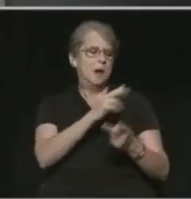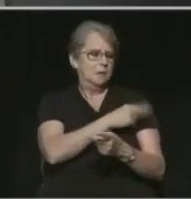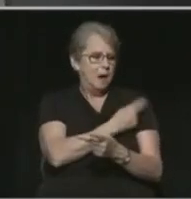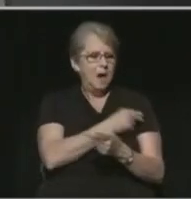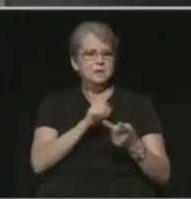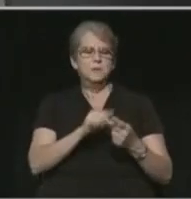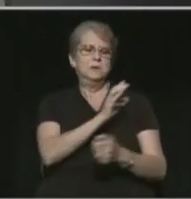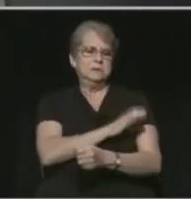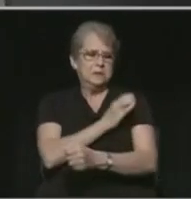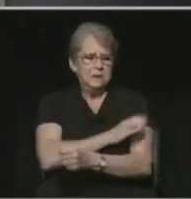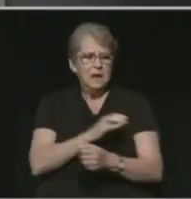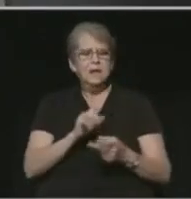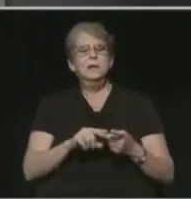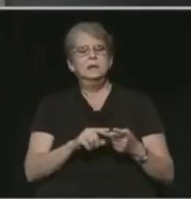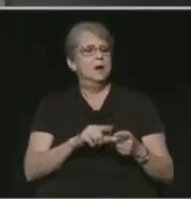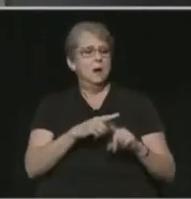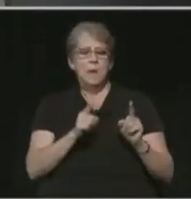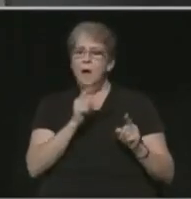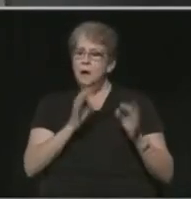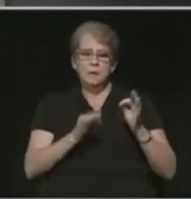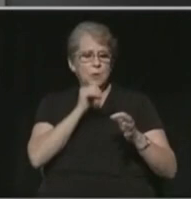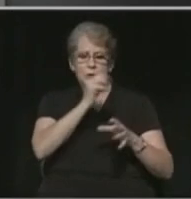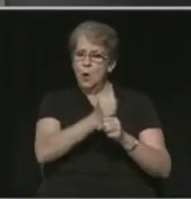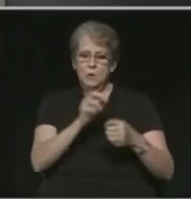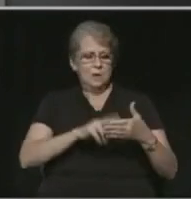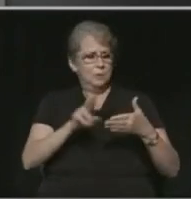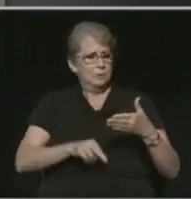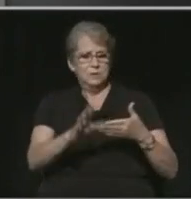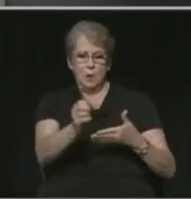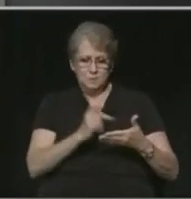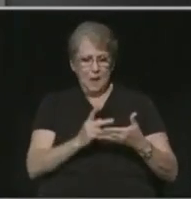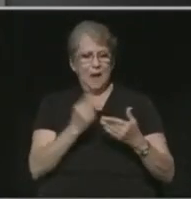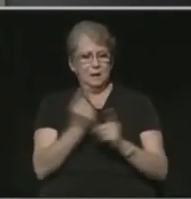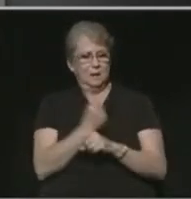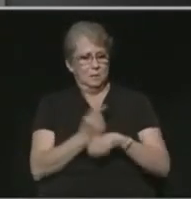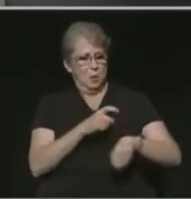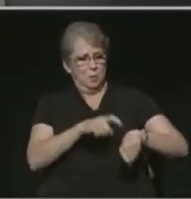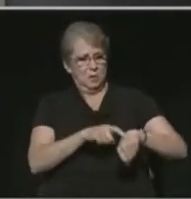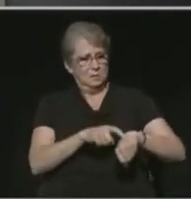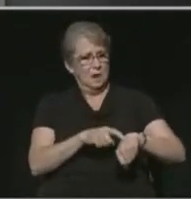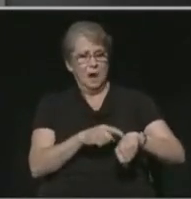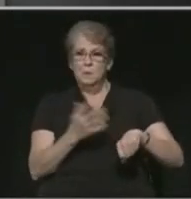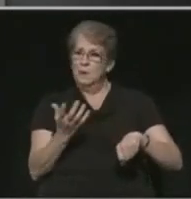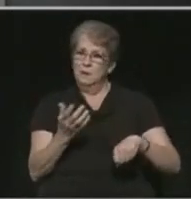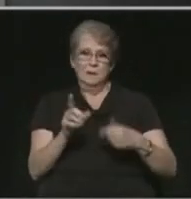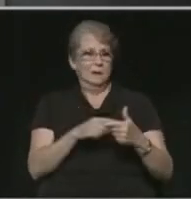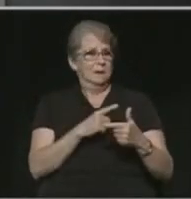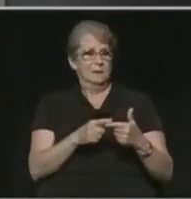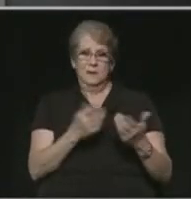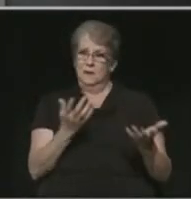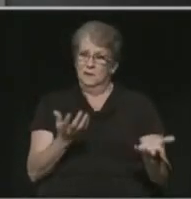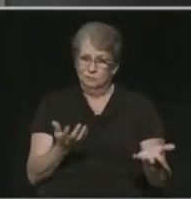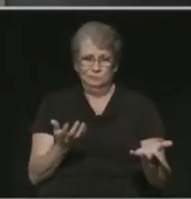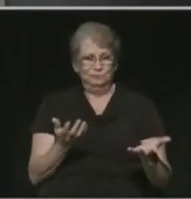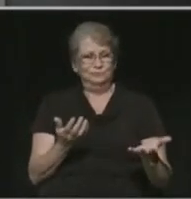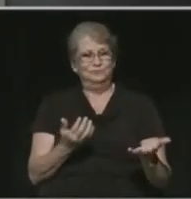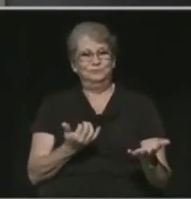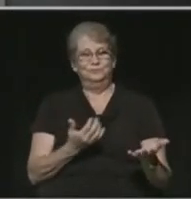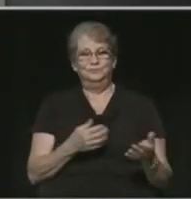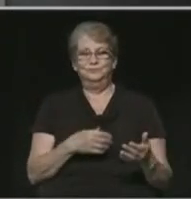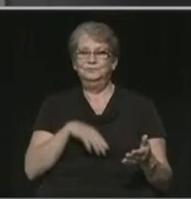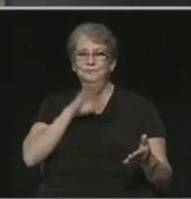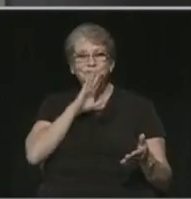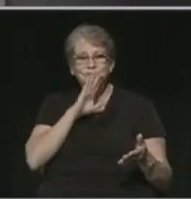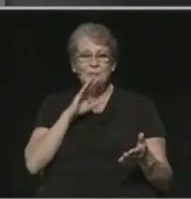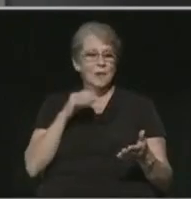doing it. But if we don't get the results back in a timely fashion, then it's counterproductive. What are we taking,